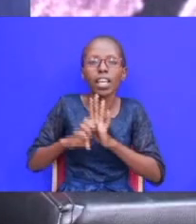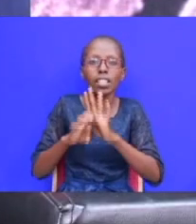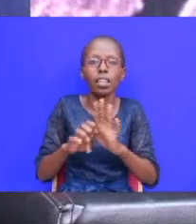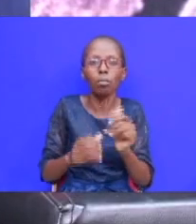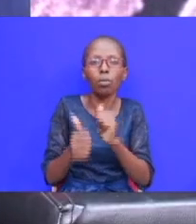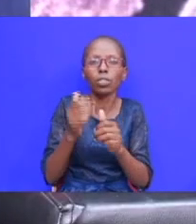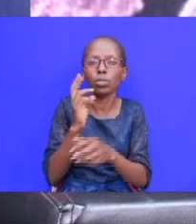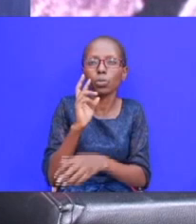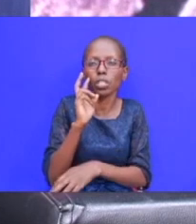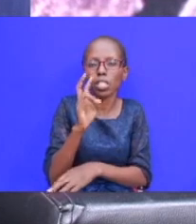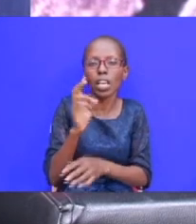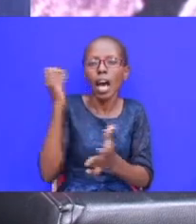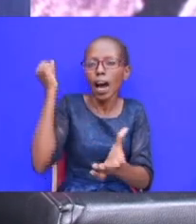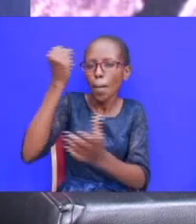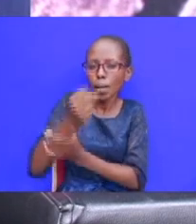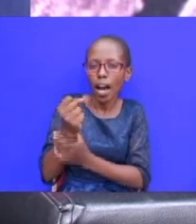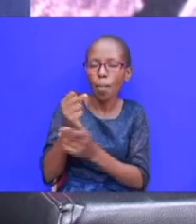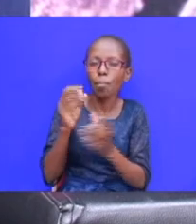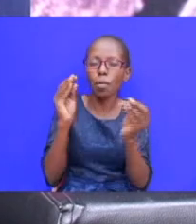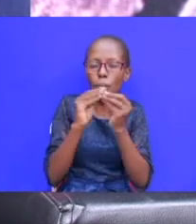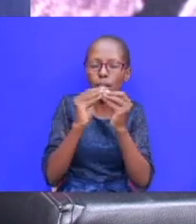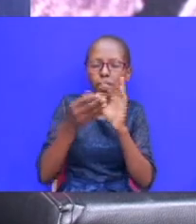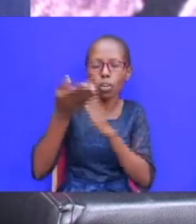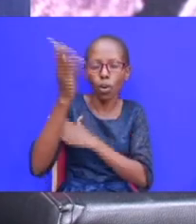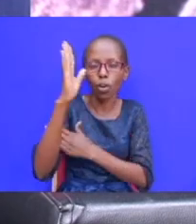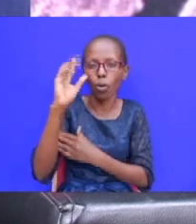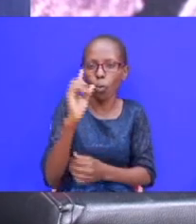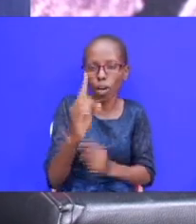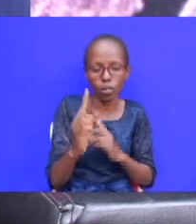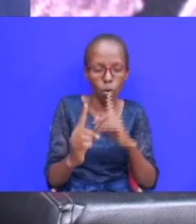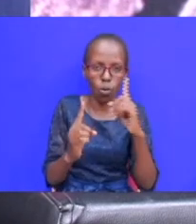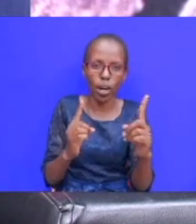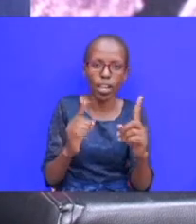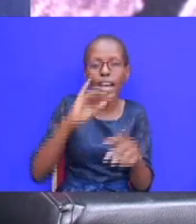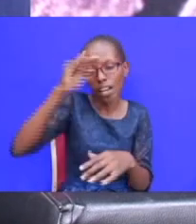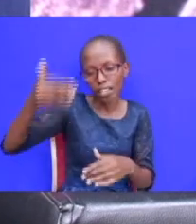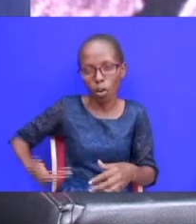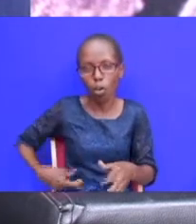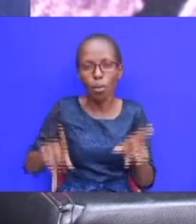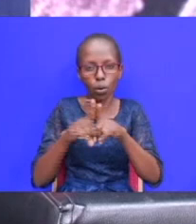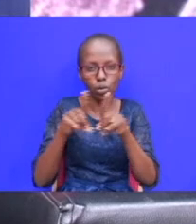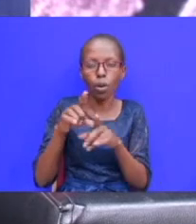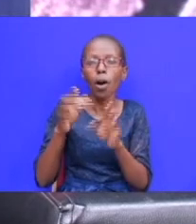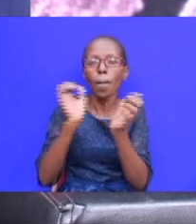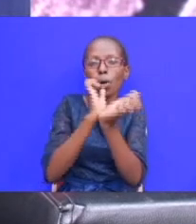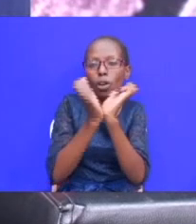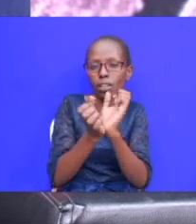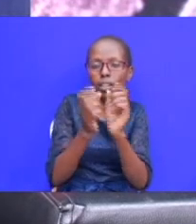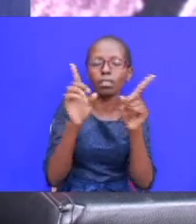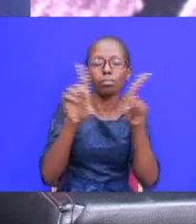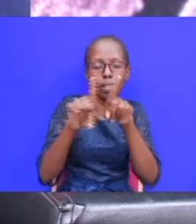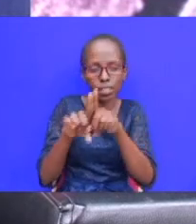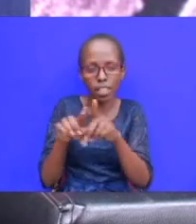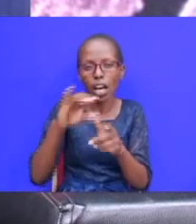learned that abraham meets god one-on-one yeah jacob meets god one-on-one paul meets god one-on